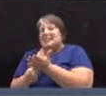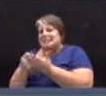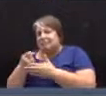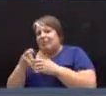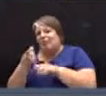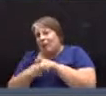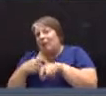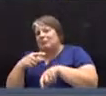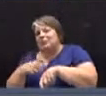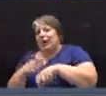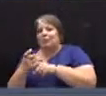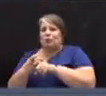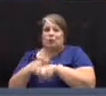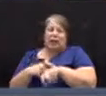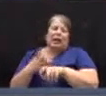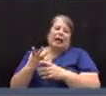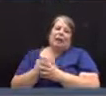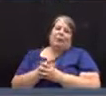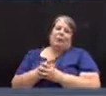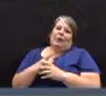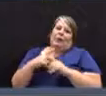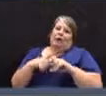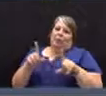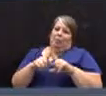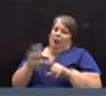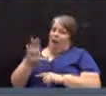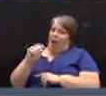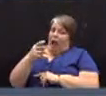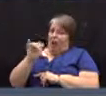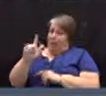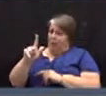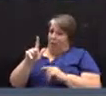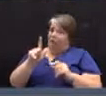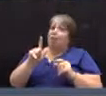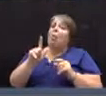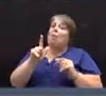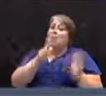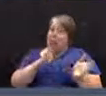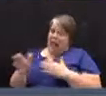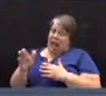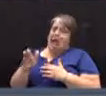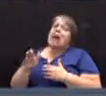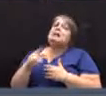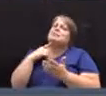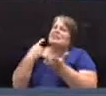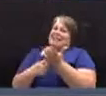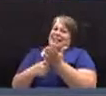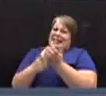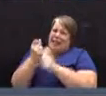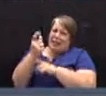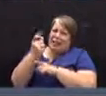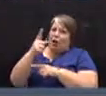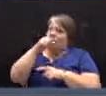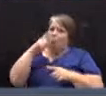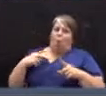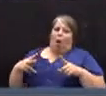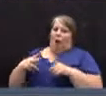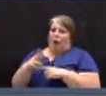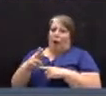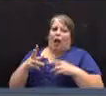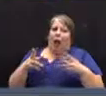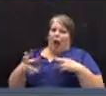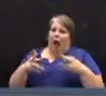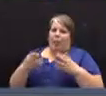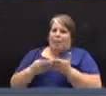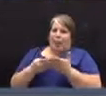The capital plan is an example of a multi-year budget that is disregarded every year because we always cut the capital budget